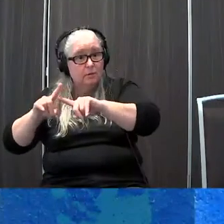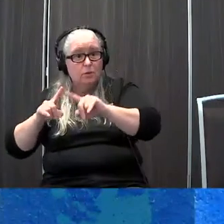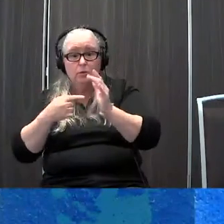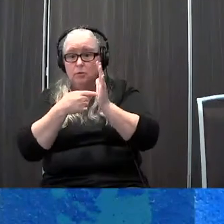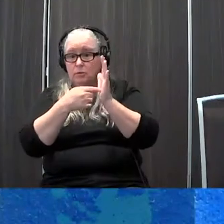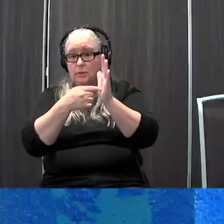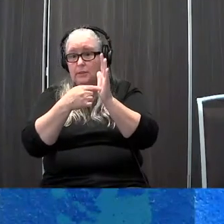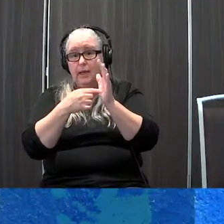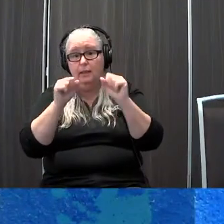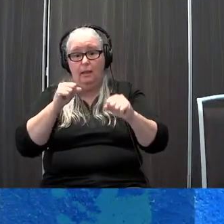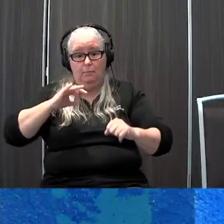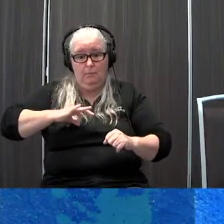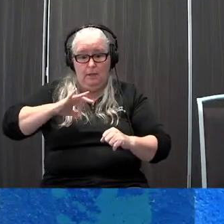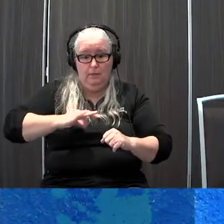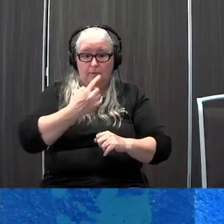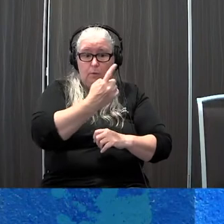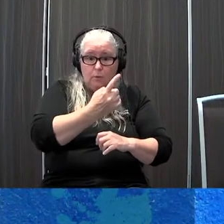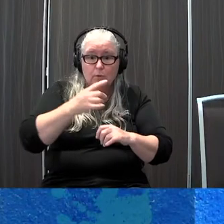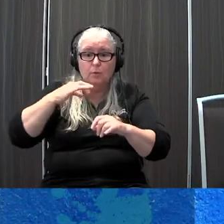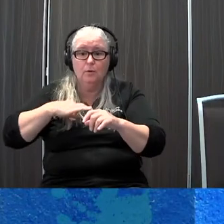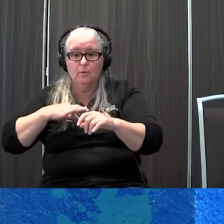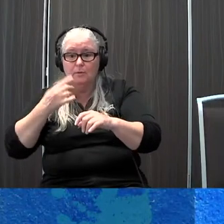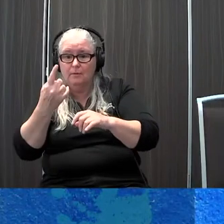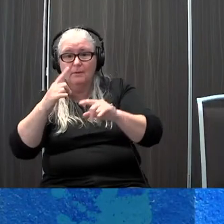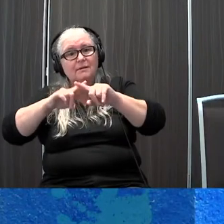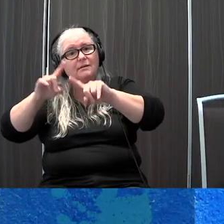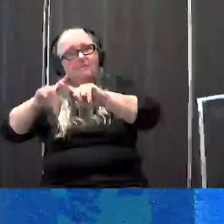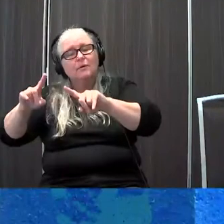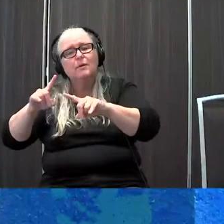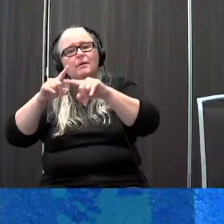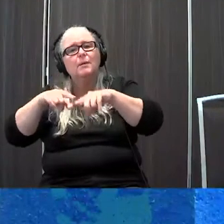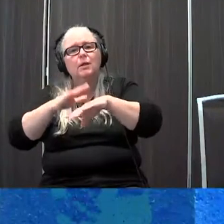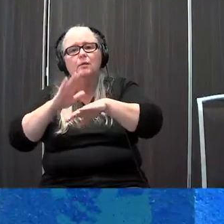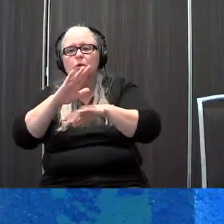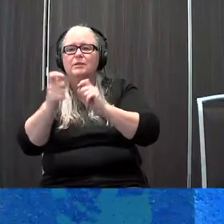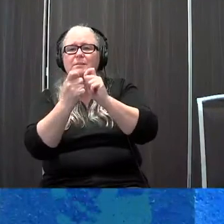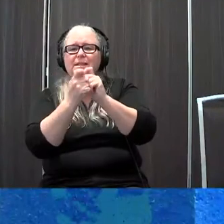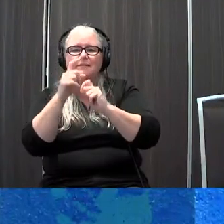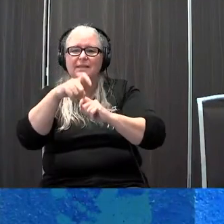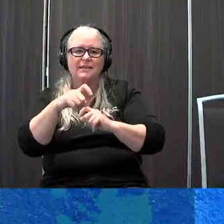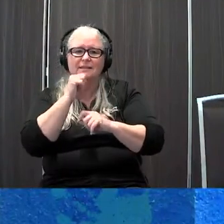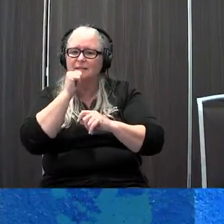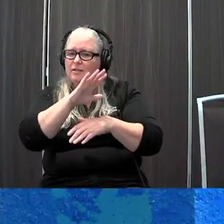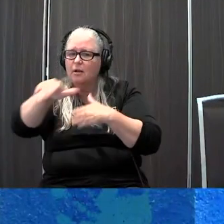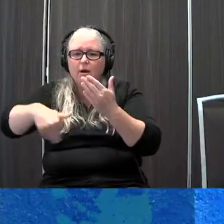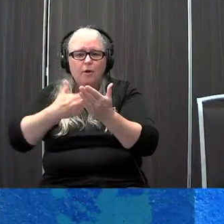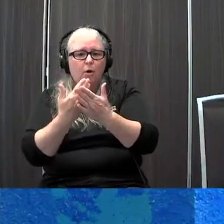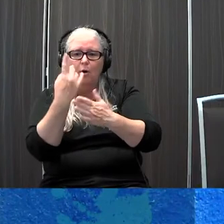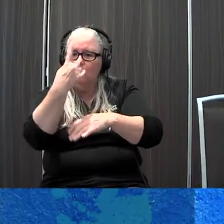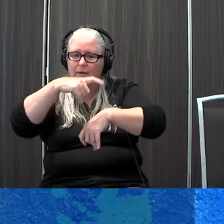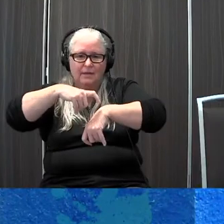child depending on their specific needs and it's not a one size fits all approach